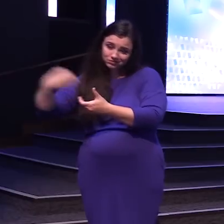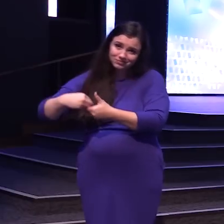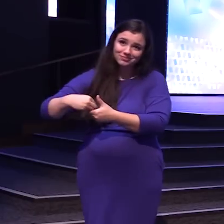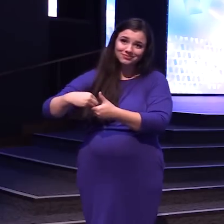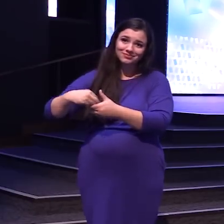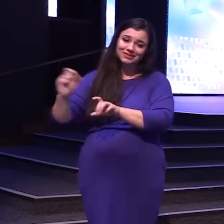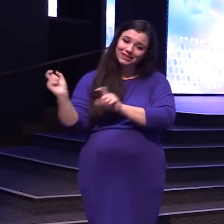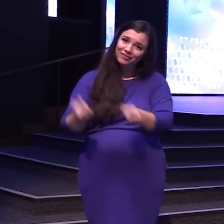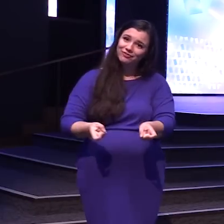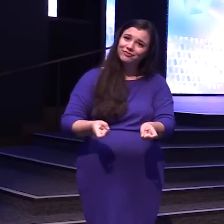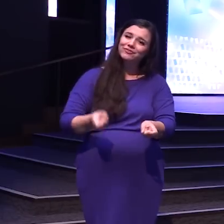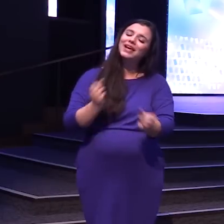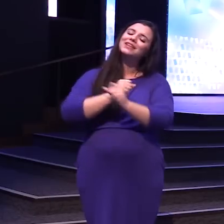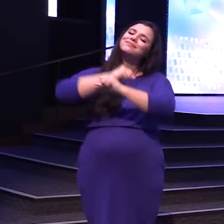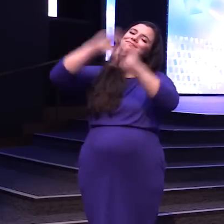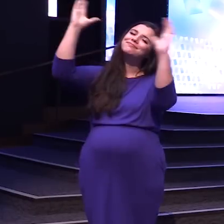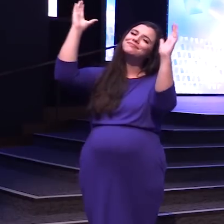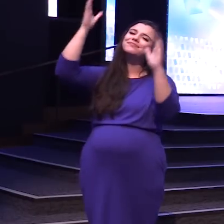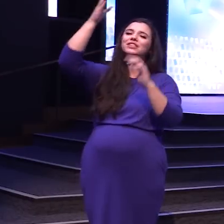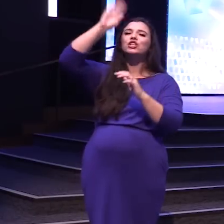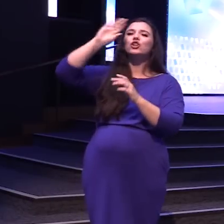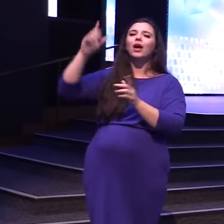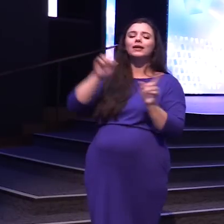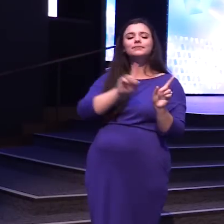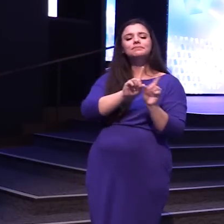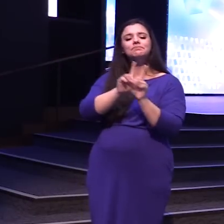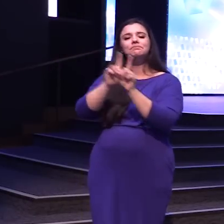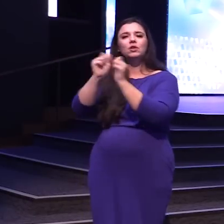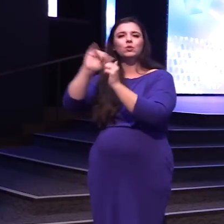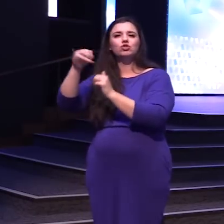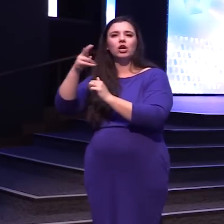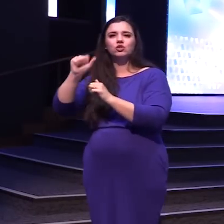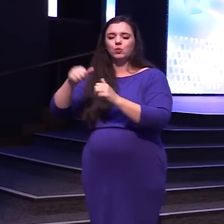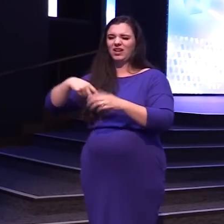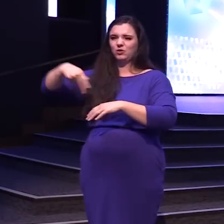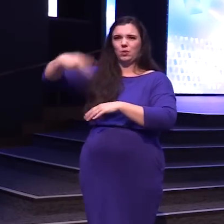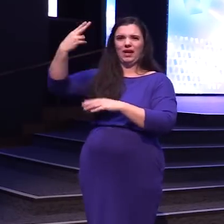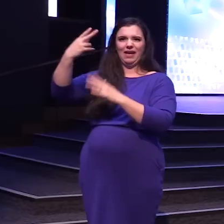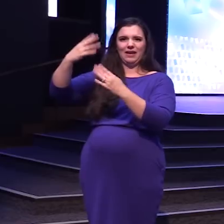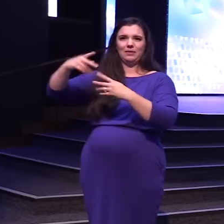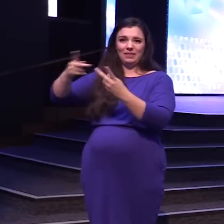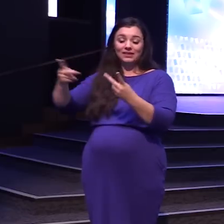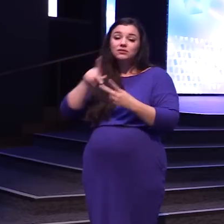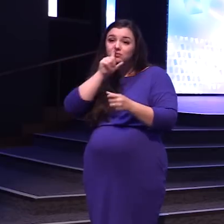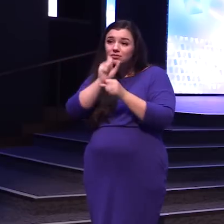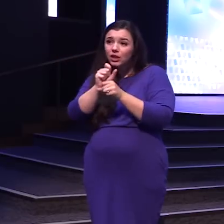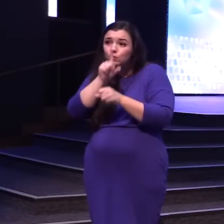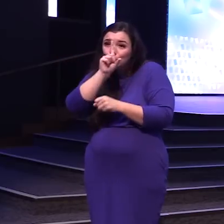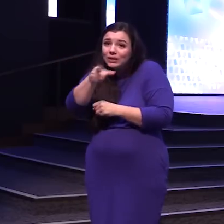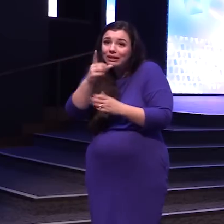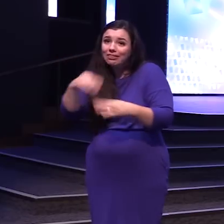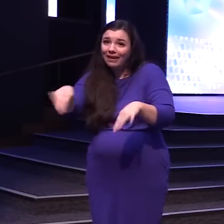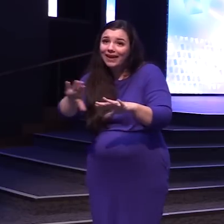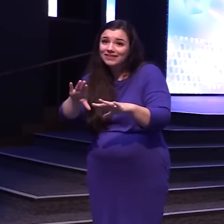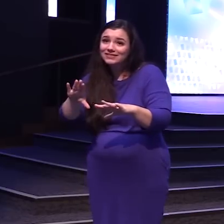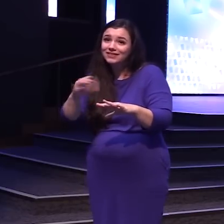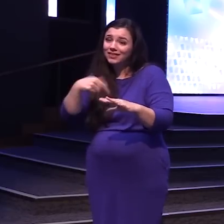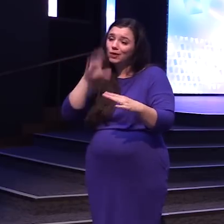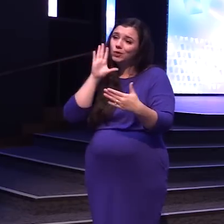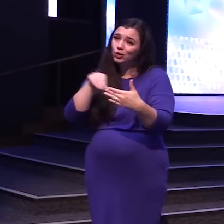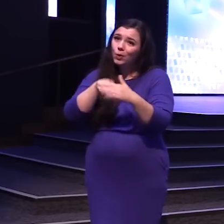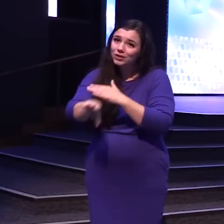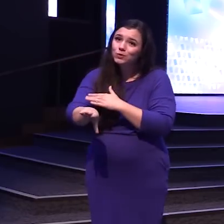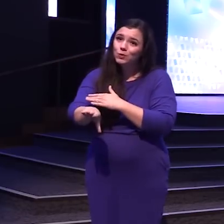I picture God Taking Joshua Up on a high place So he could really See the land Because y'all It was real land Like it was a real place That they were Going to go